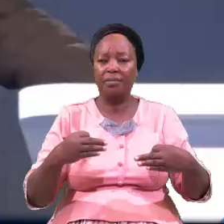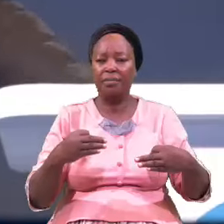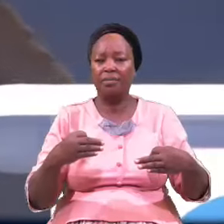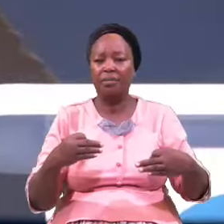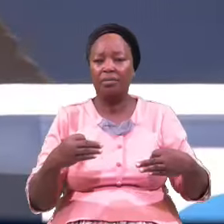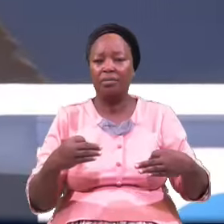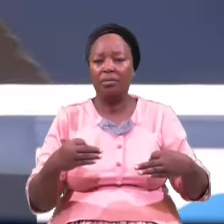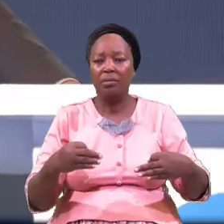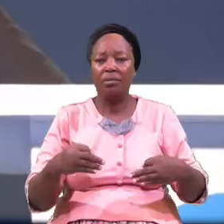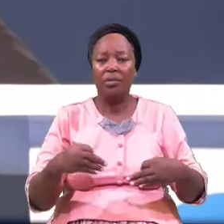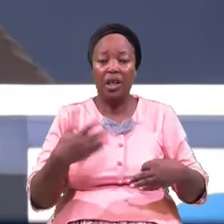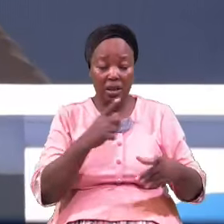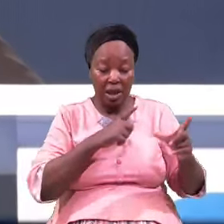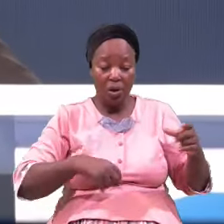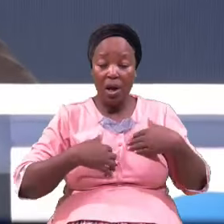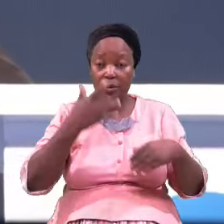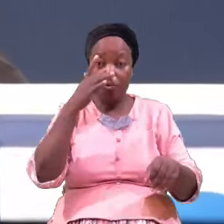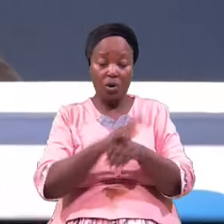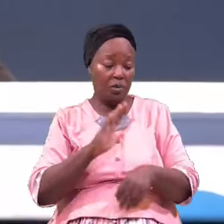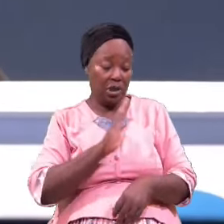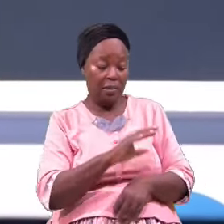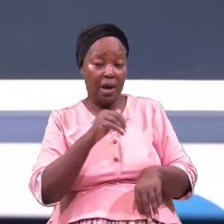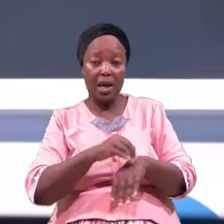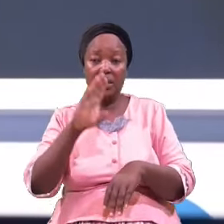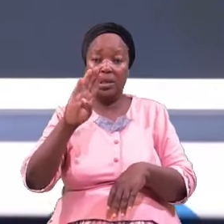The Lord That Promised Him At Beth Sale